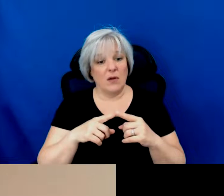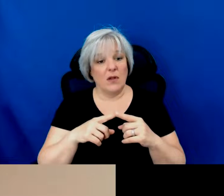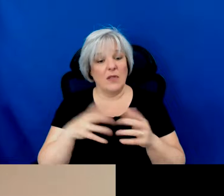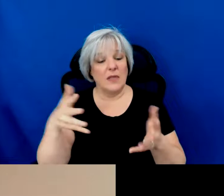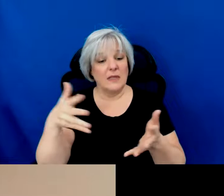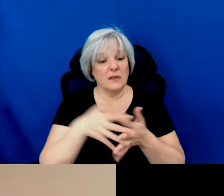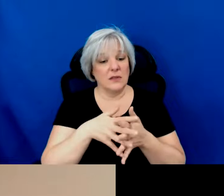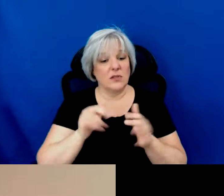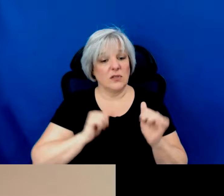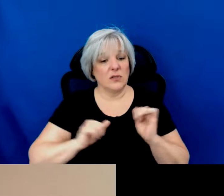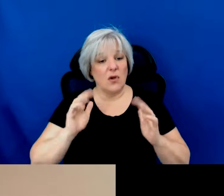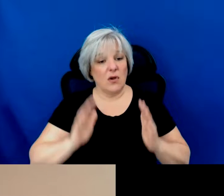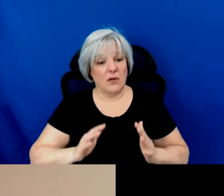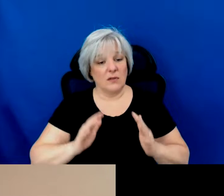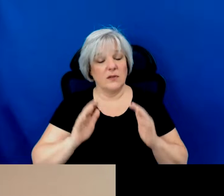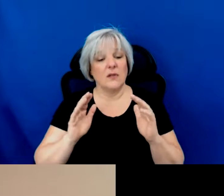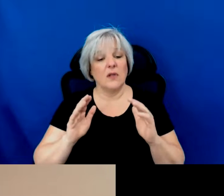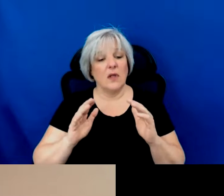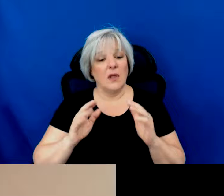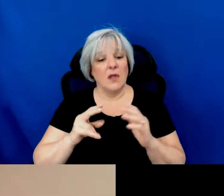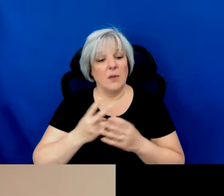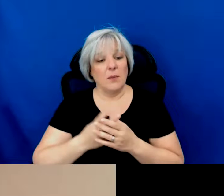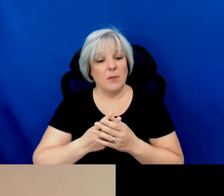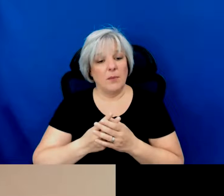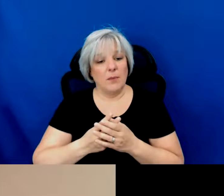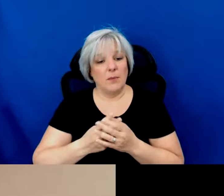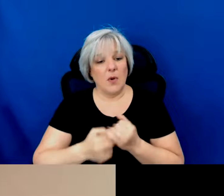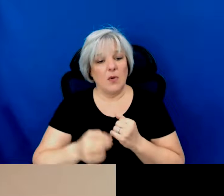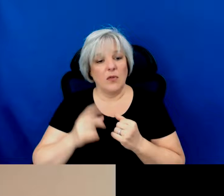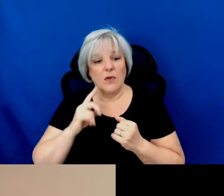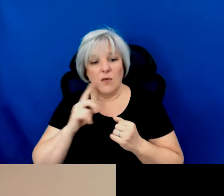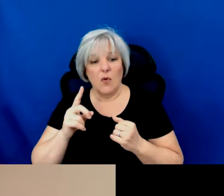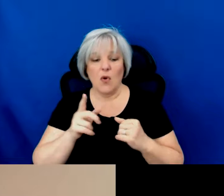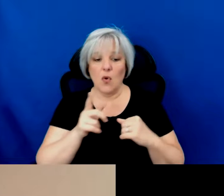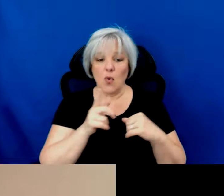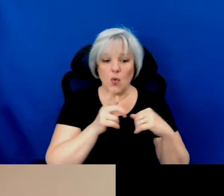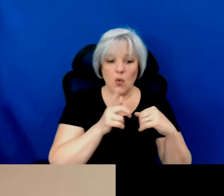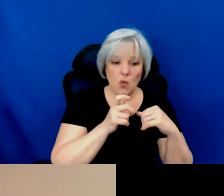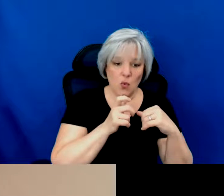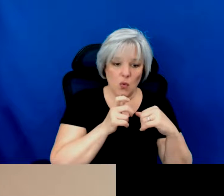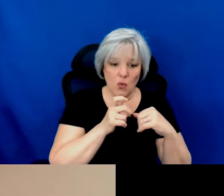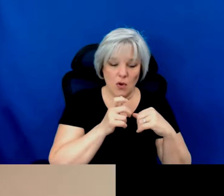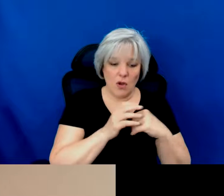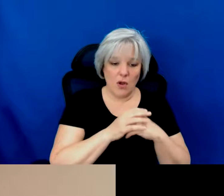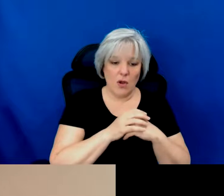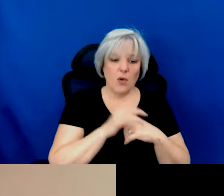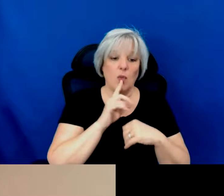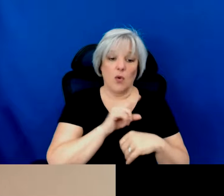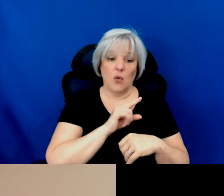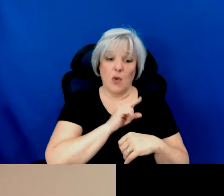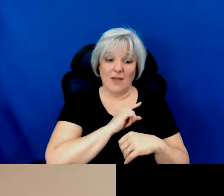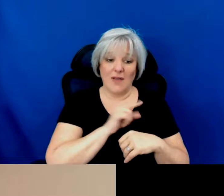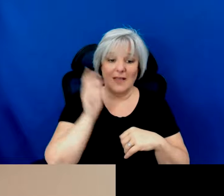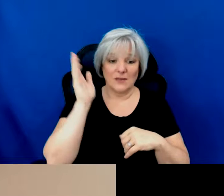on both sides both as as who qualifies as a